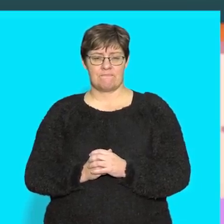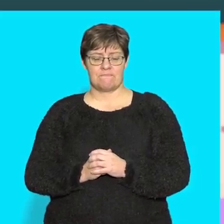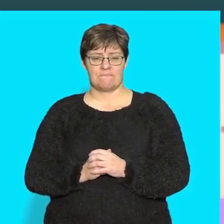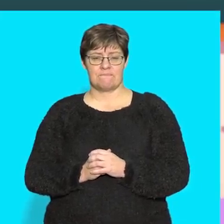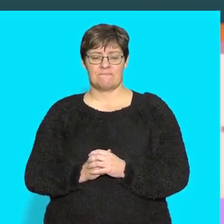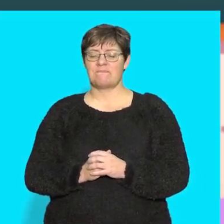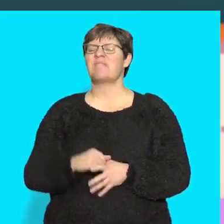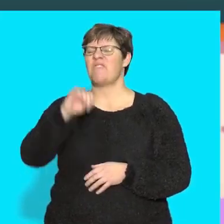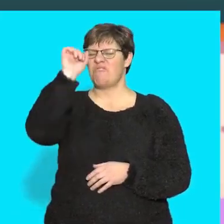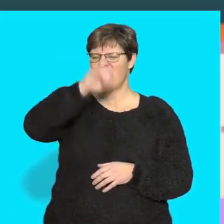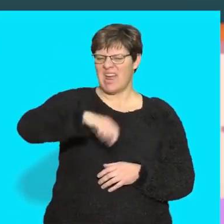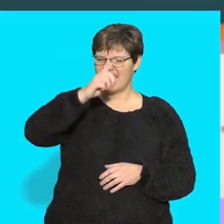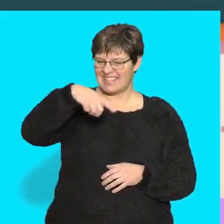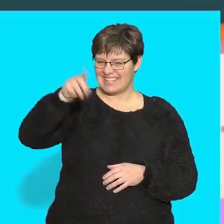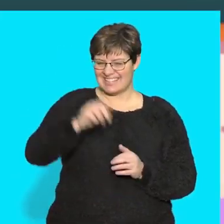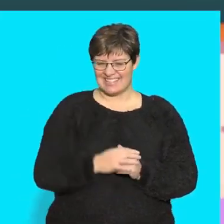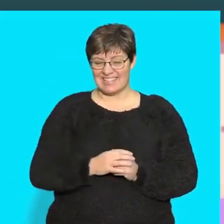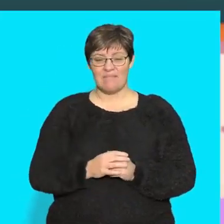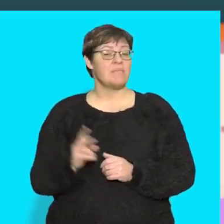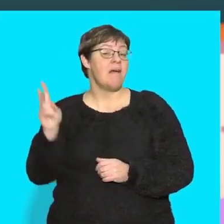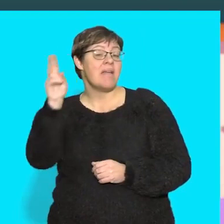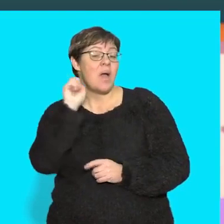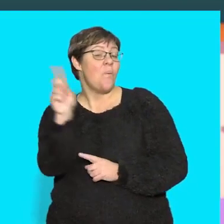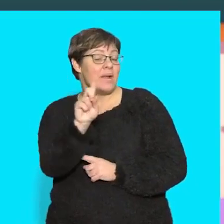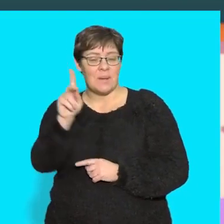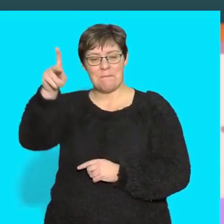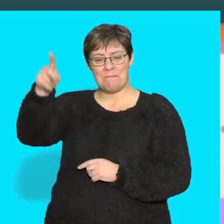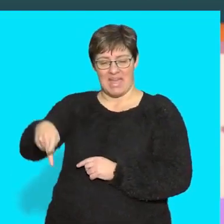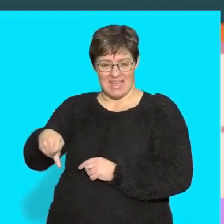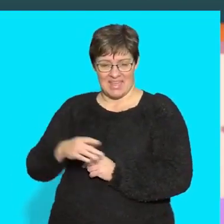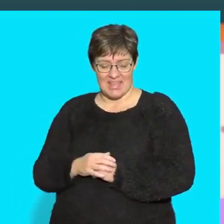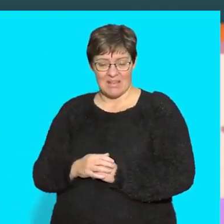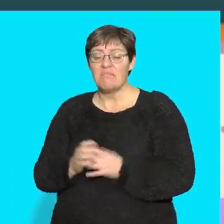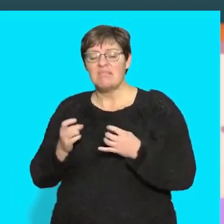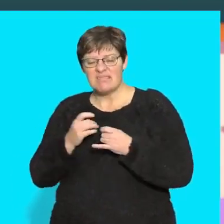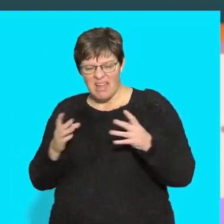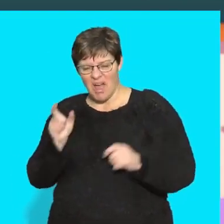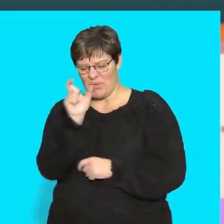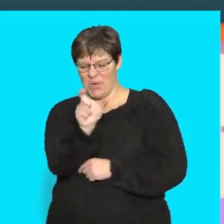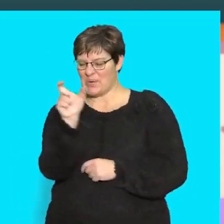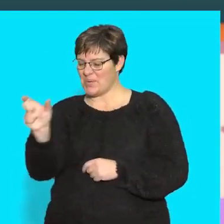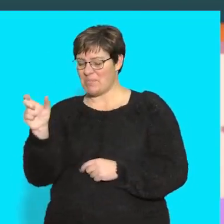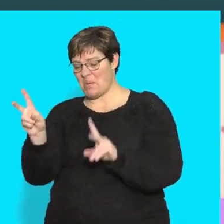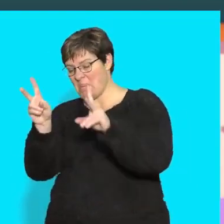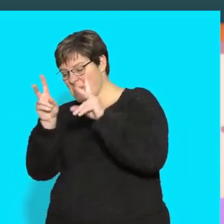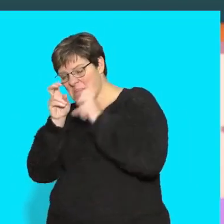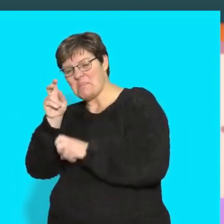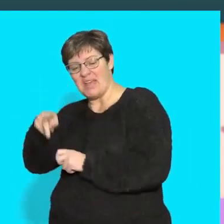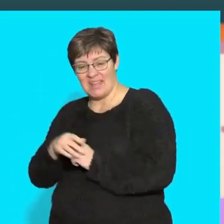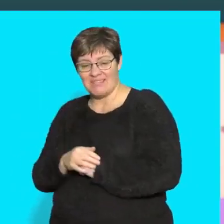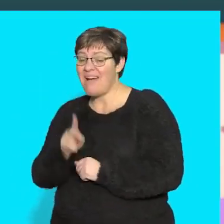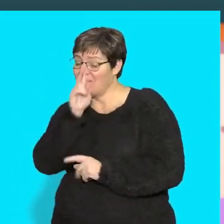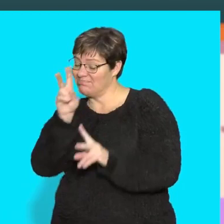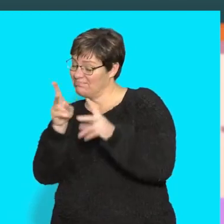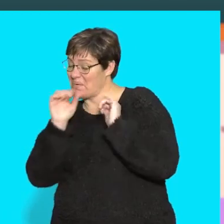You've got it! We hear the p- sound at the beginning of these words. You are listening very